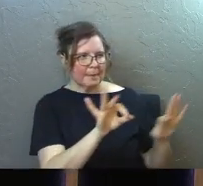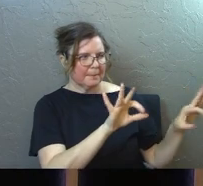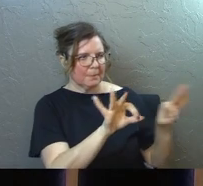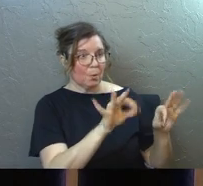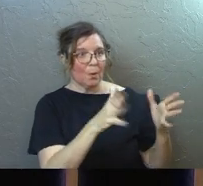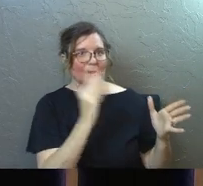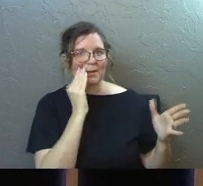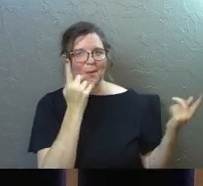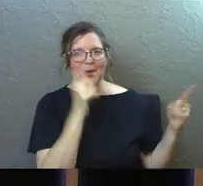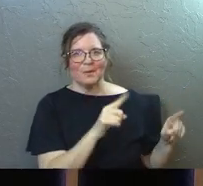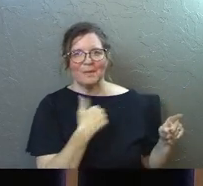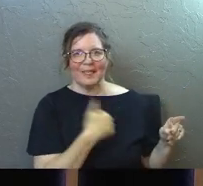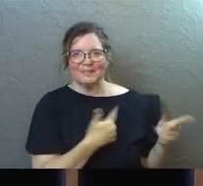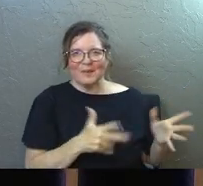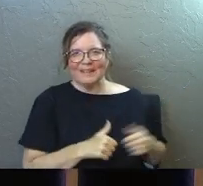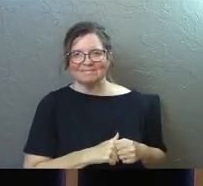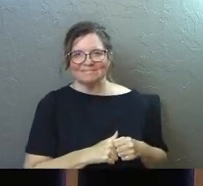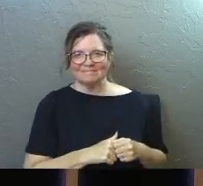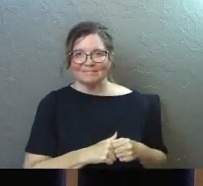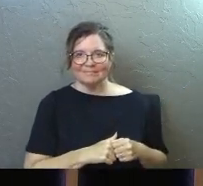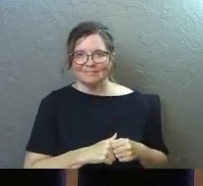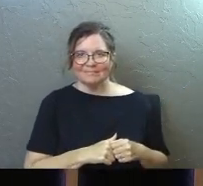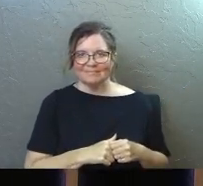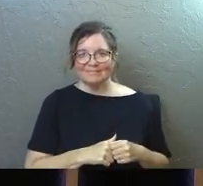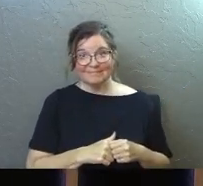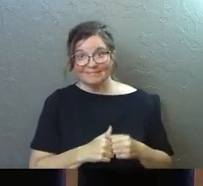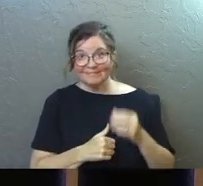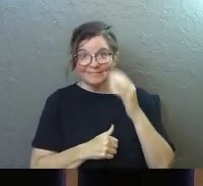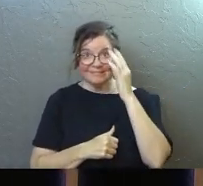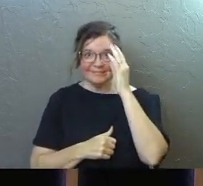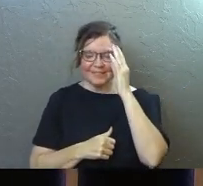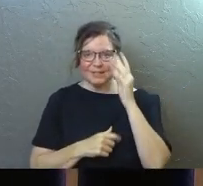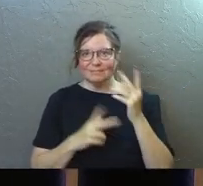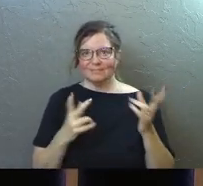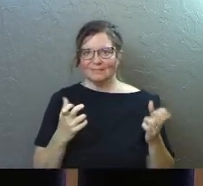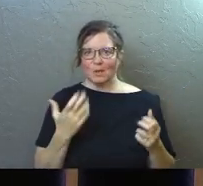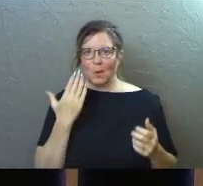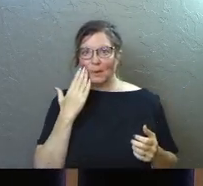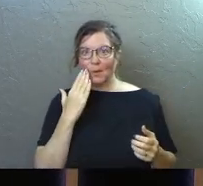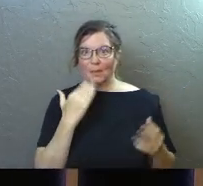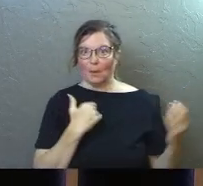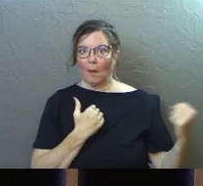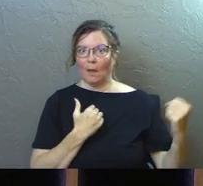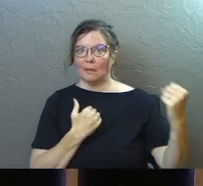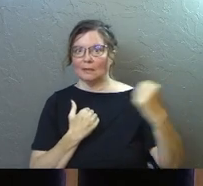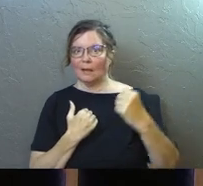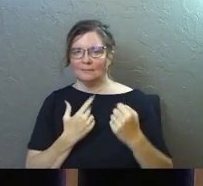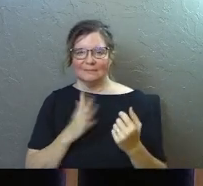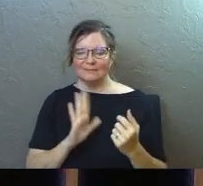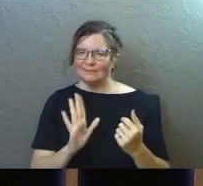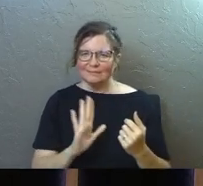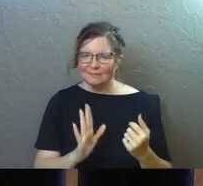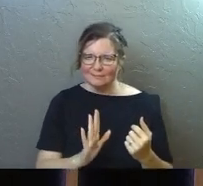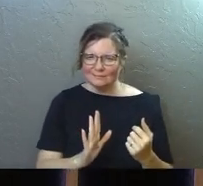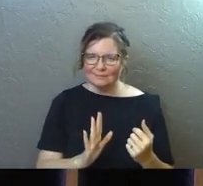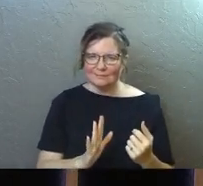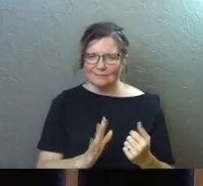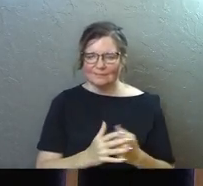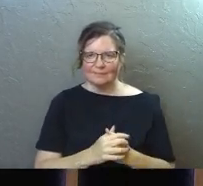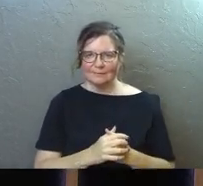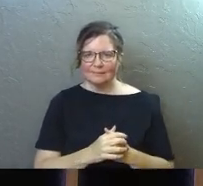already know agree with us. You stack the deck. Don't stack the deck with advisors.